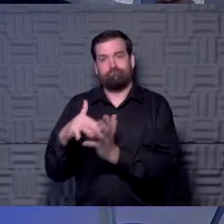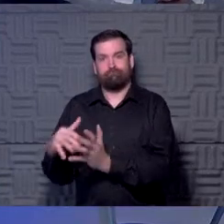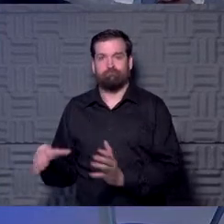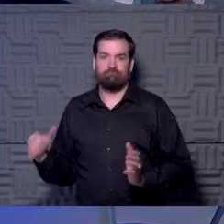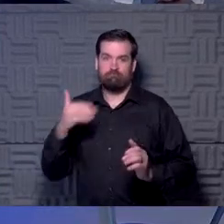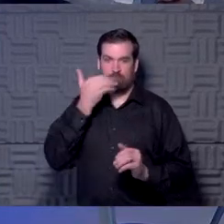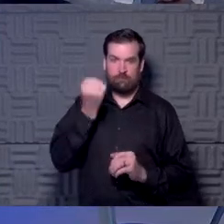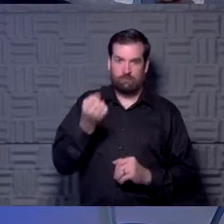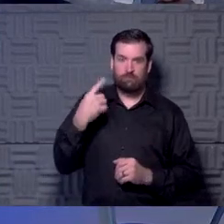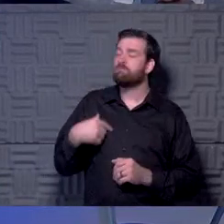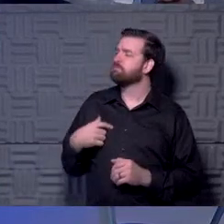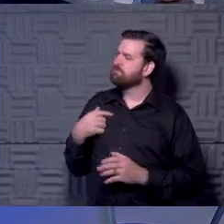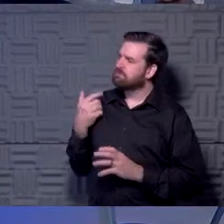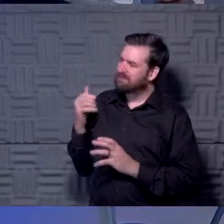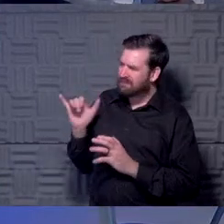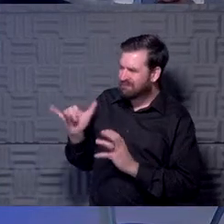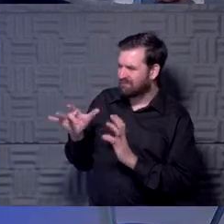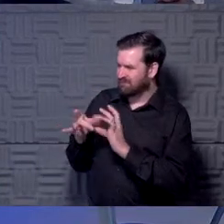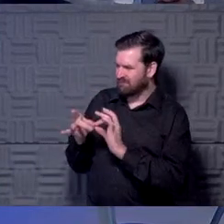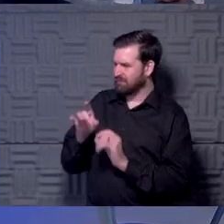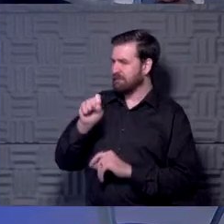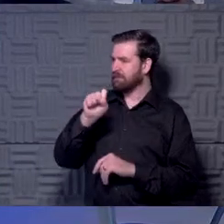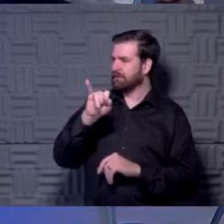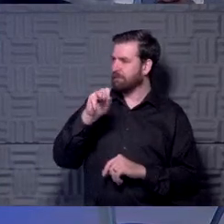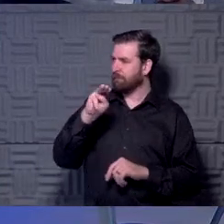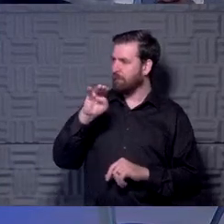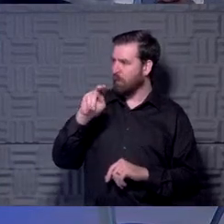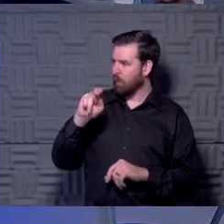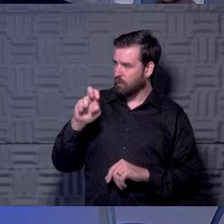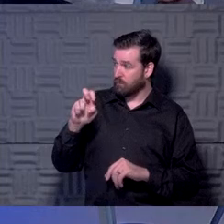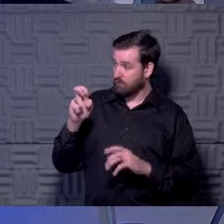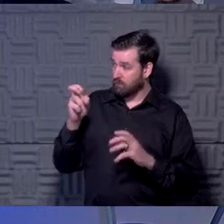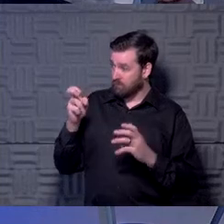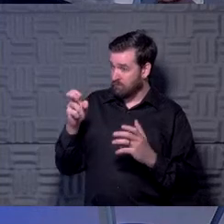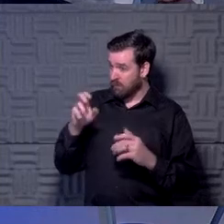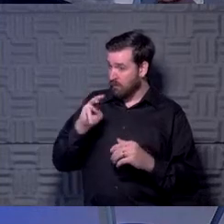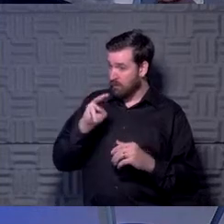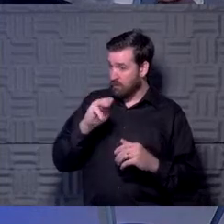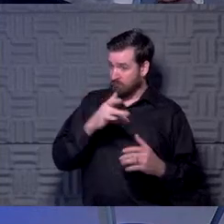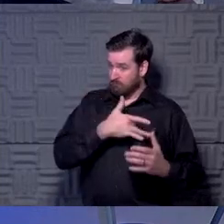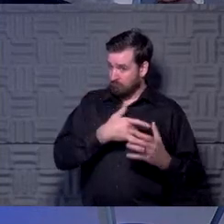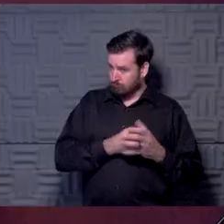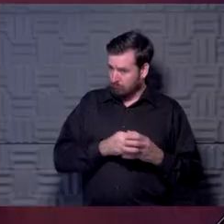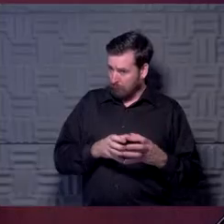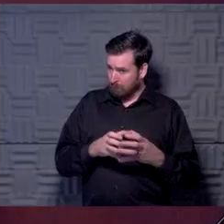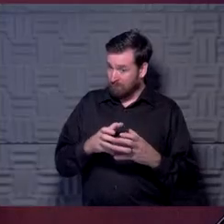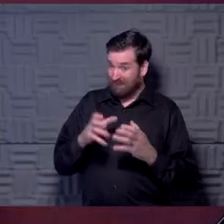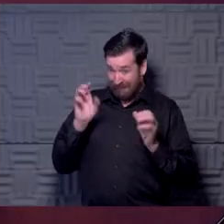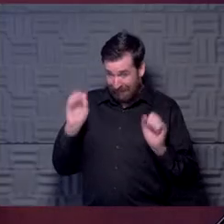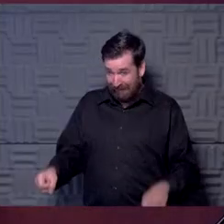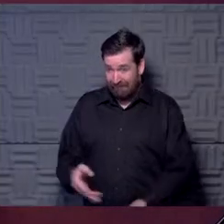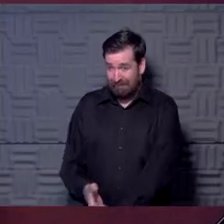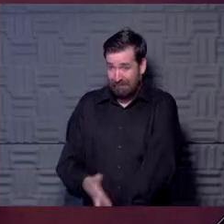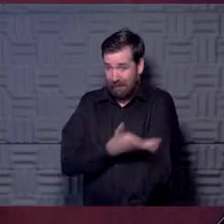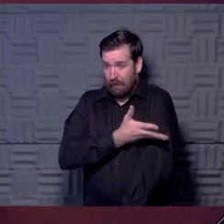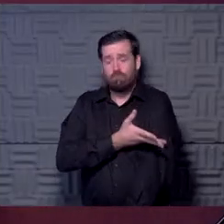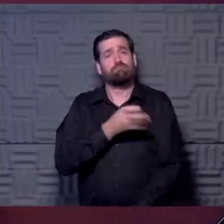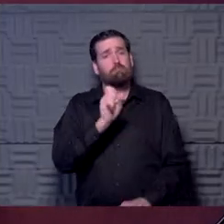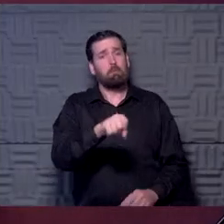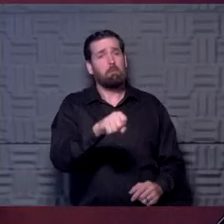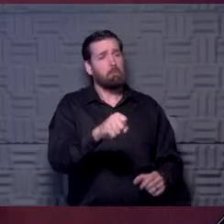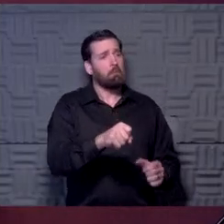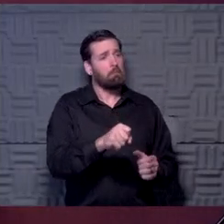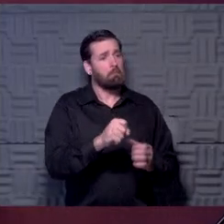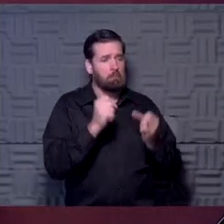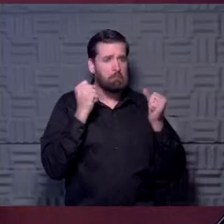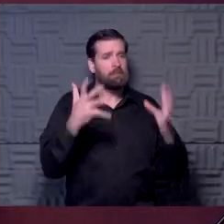And you've kind of spoken to this, but Simone was wondering, do you ever recover from myocarditis? Yeah, there's a significant number of people that